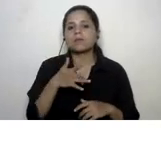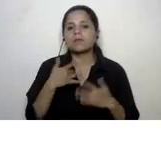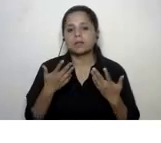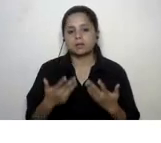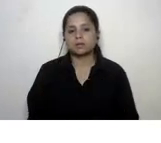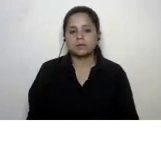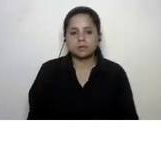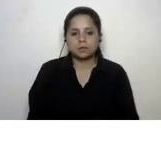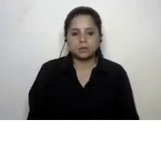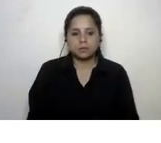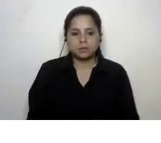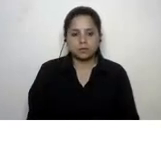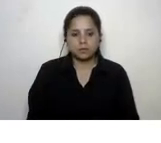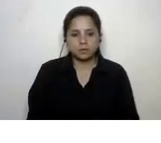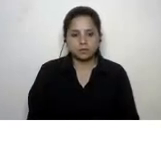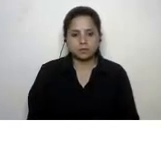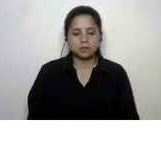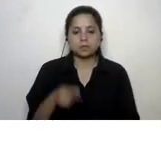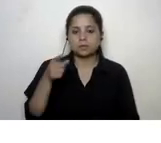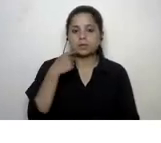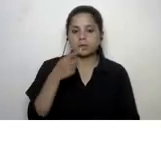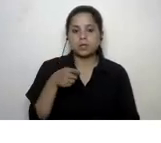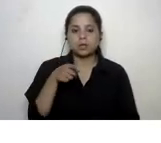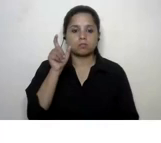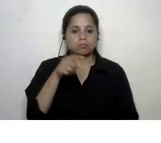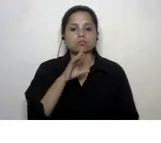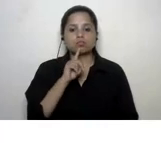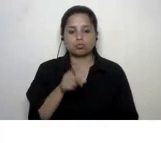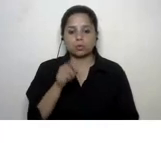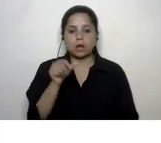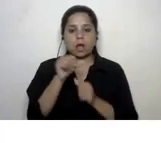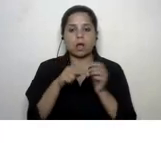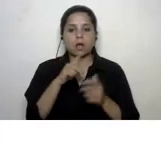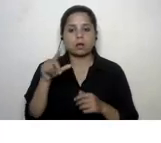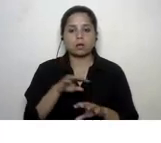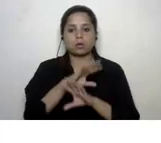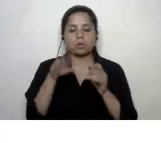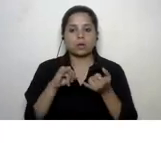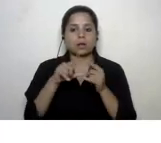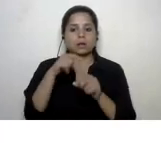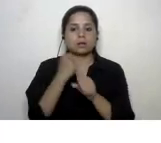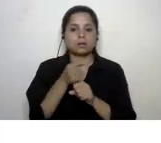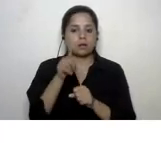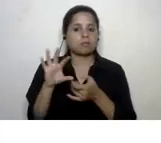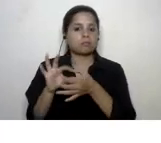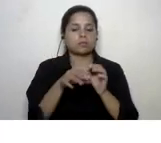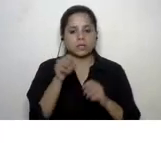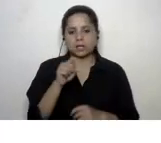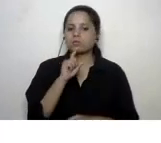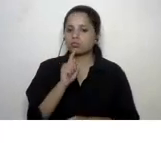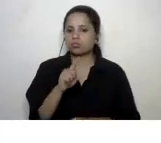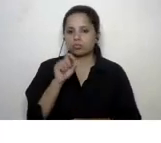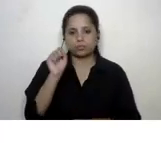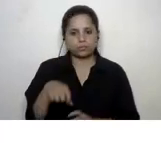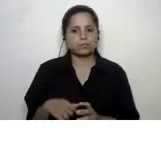what can we do in the classroom very true anil kumar is saying that all these sdgs are interlinked very true correct